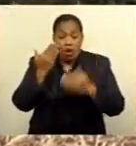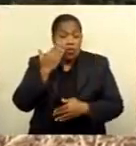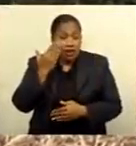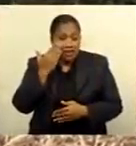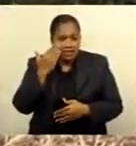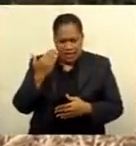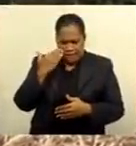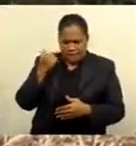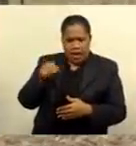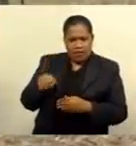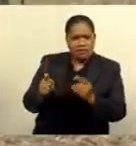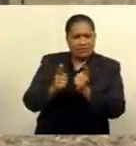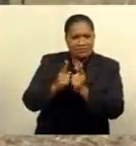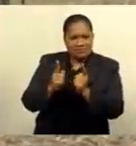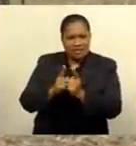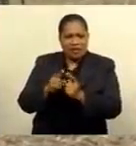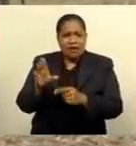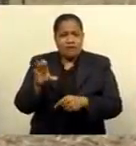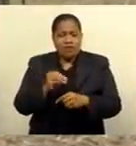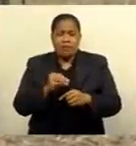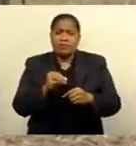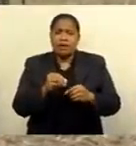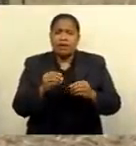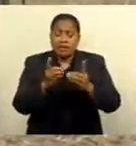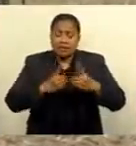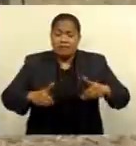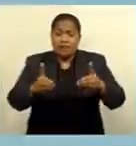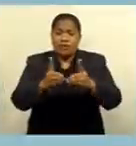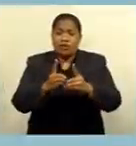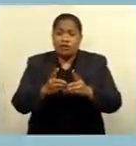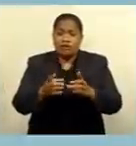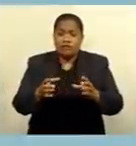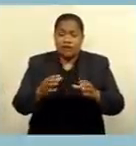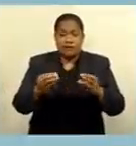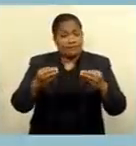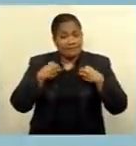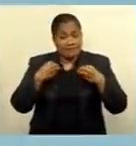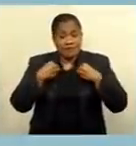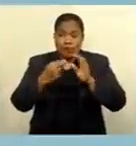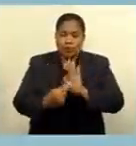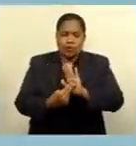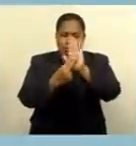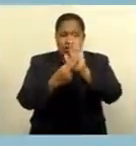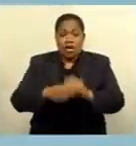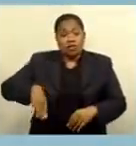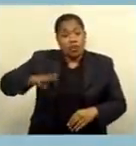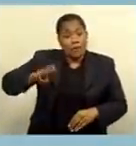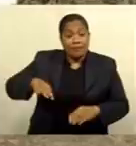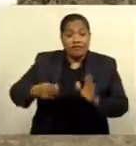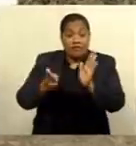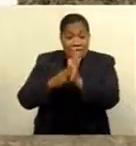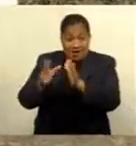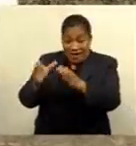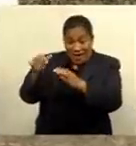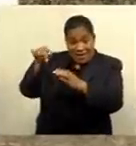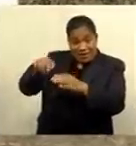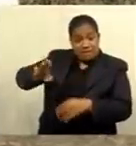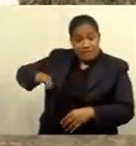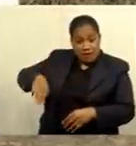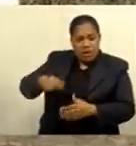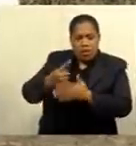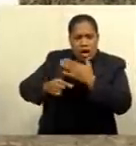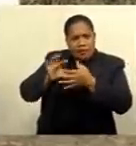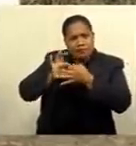meeting facilitated by the Department of Cooperative Business in the North. Members of the Matangali Mvoni Siti Siti Cooperative are